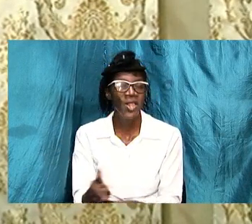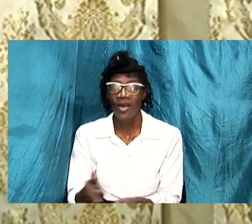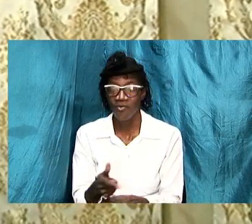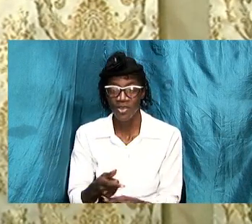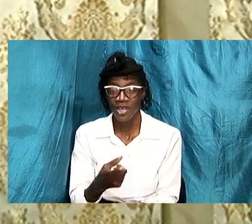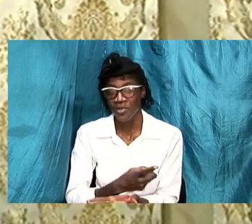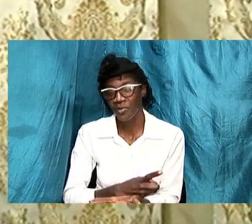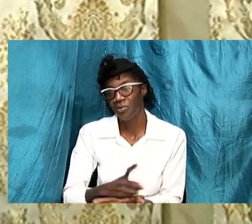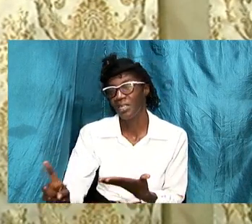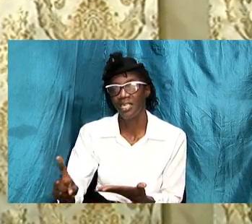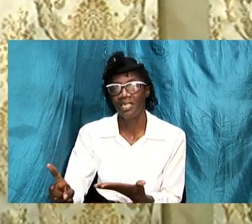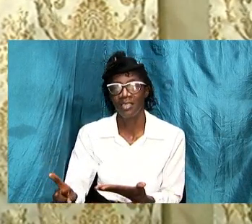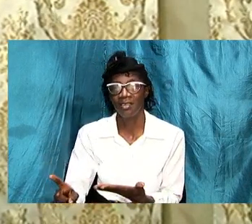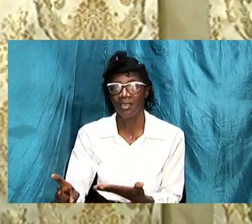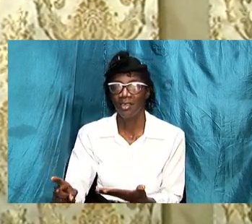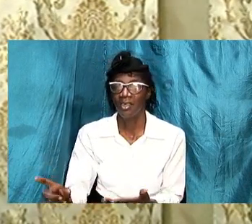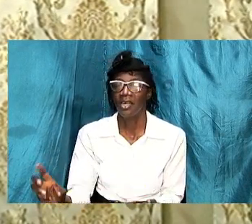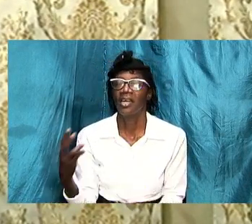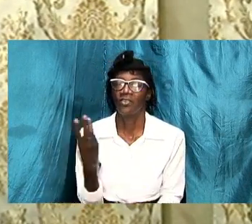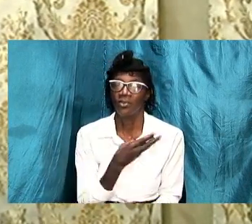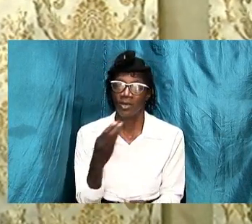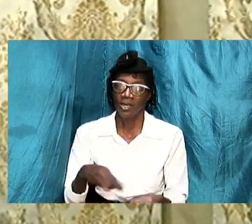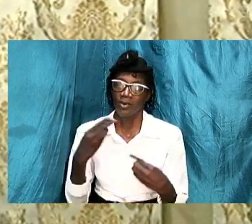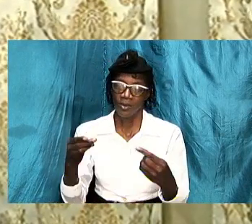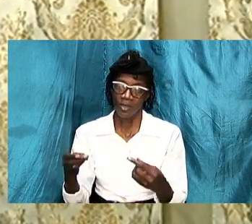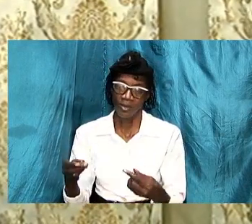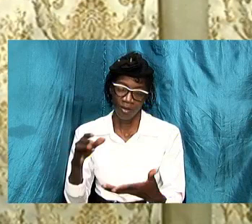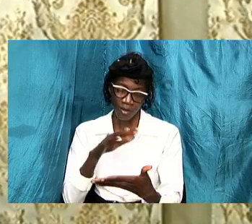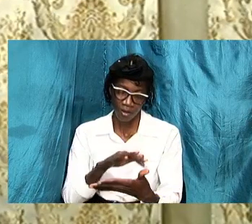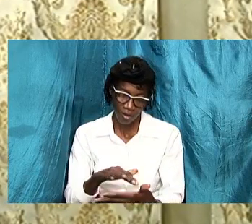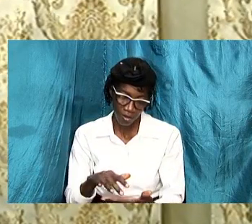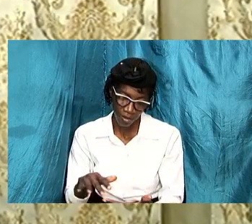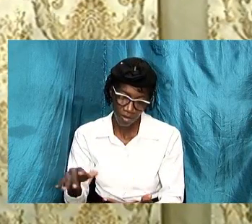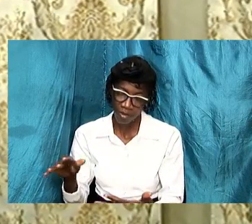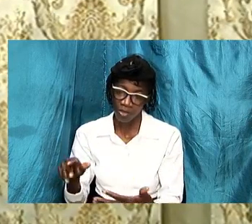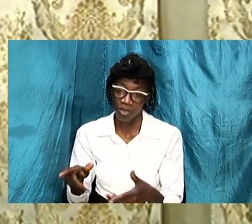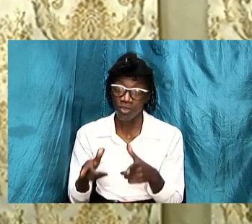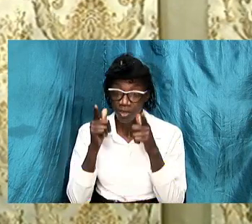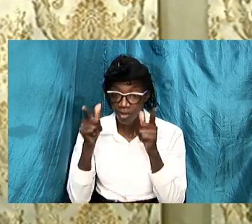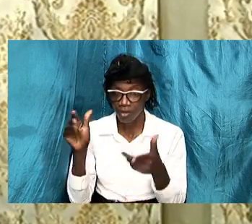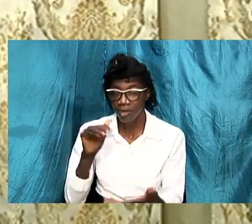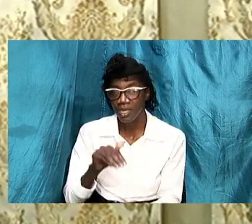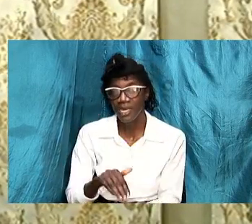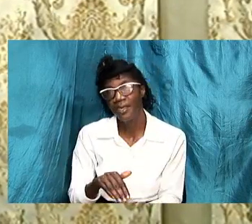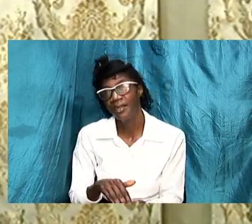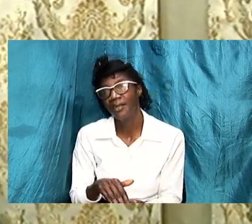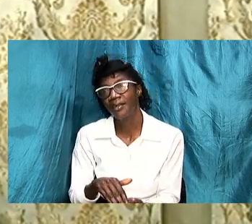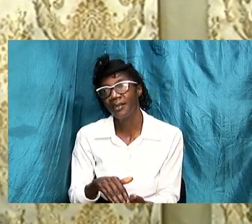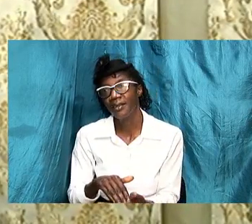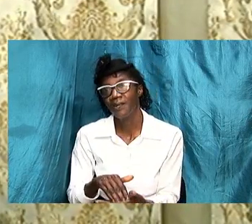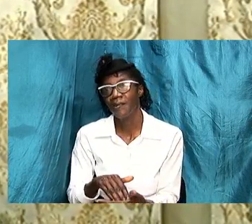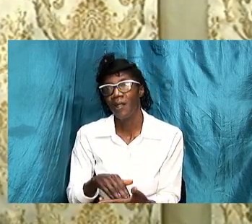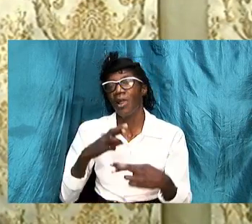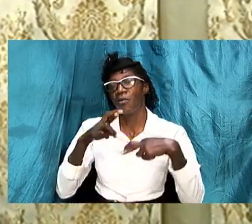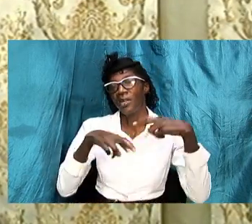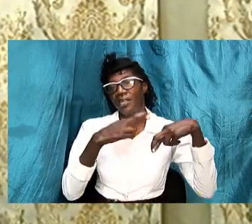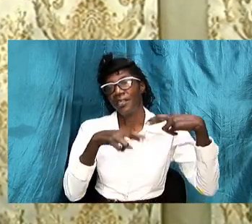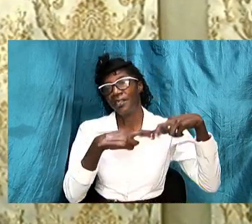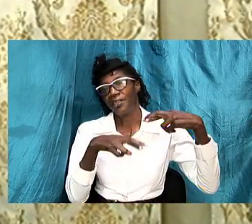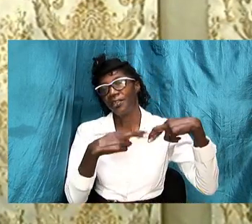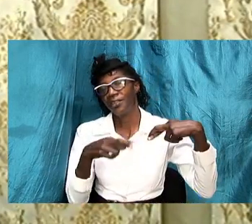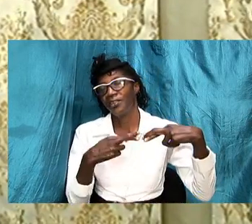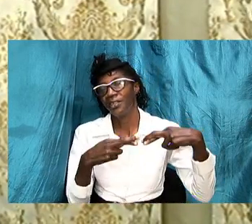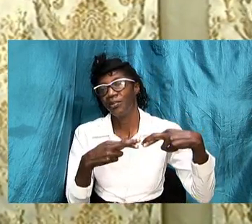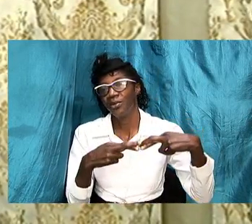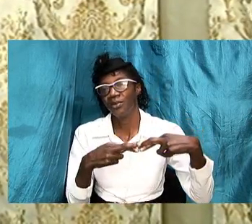went into the scriptures to look at relationships we